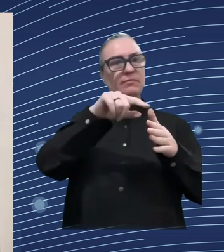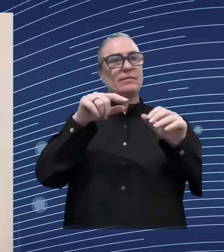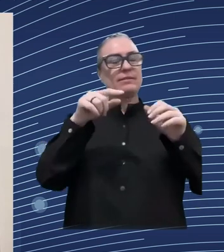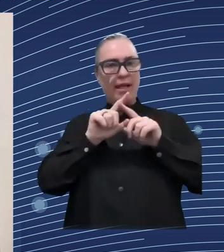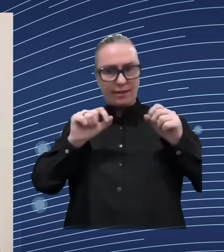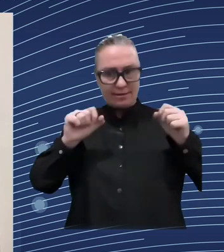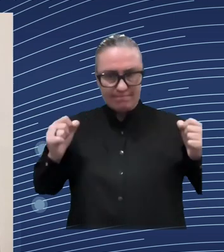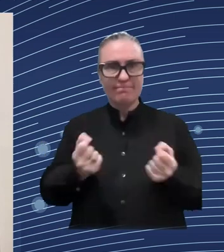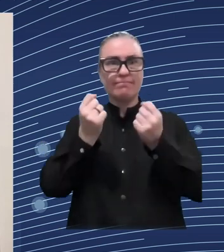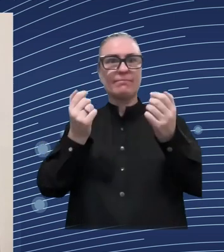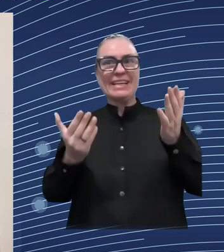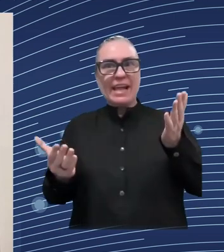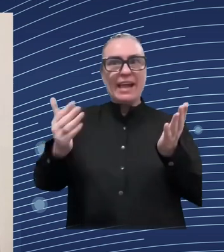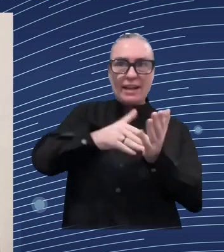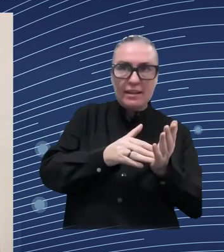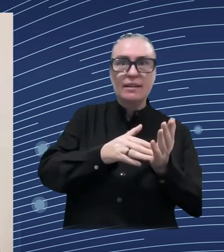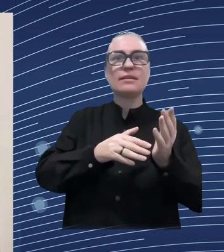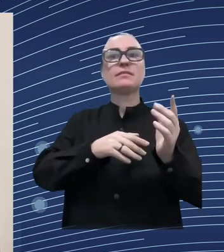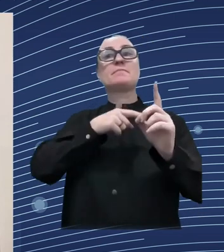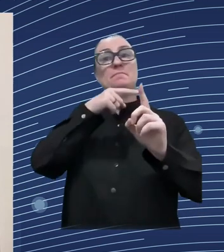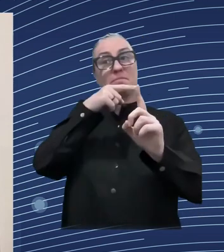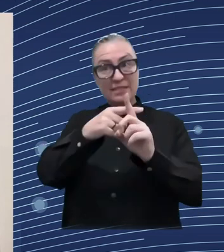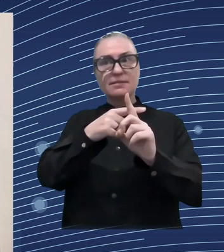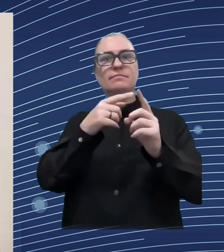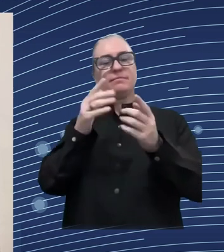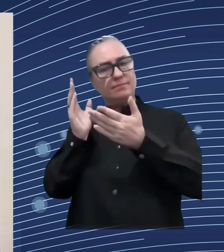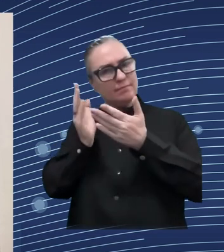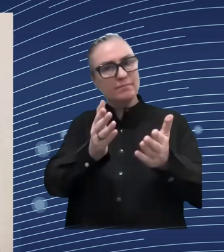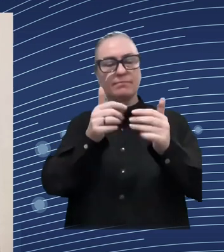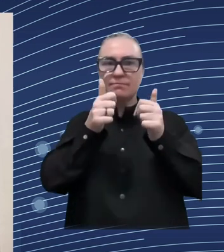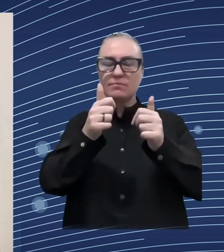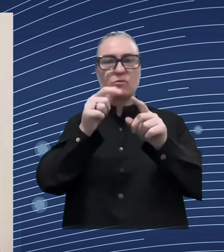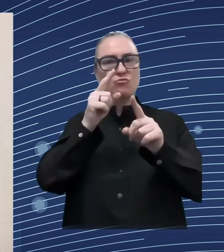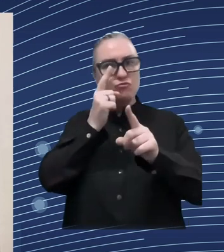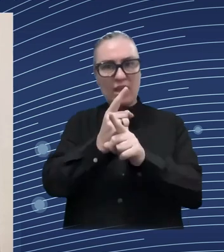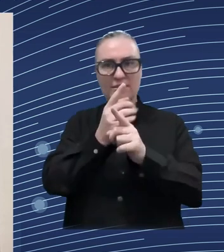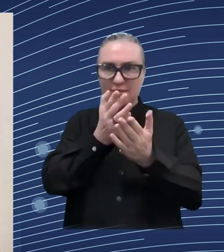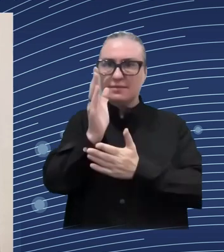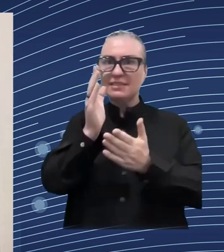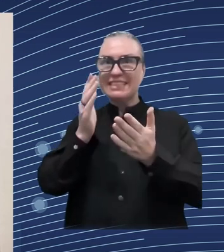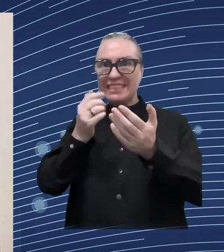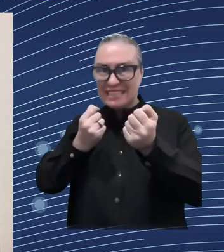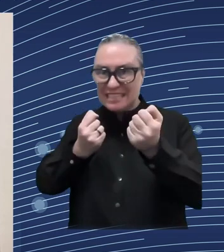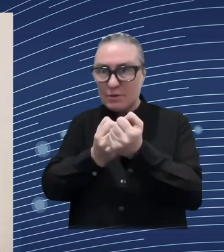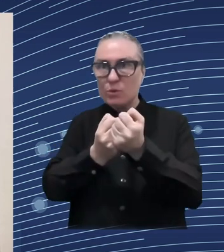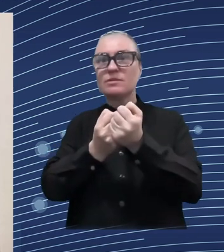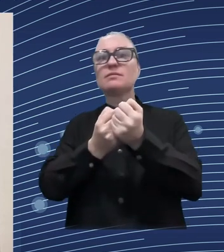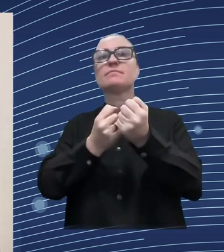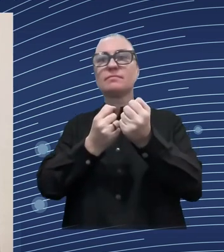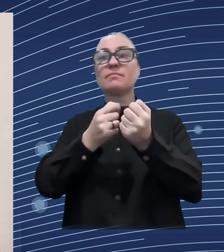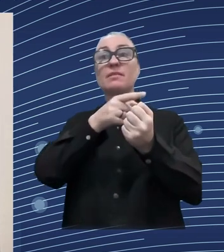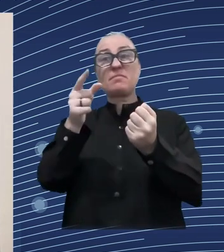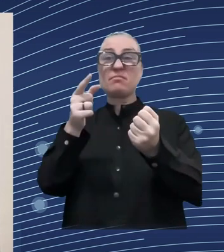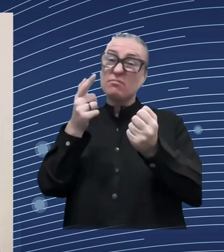war the number of individuals with disabilities has increased significantly the government of ukraine is implementing a comprehensive